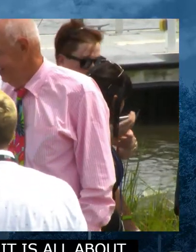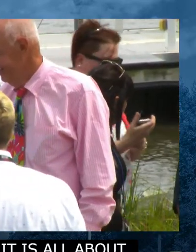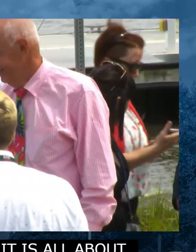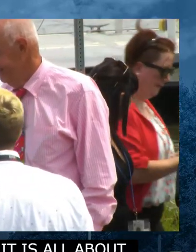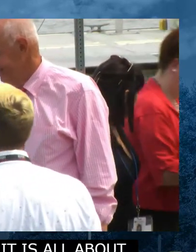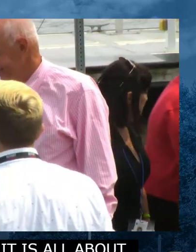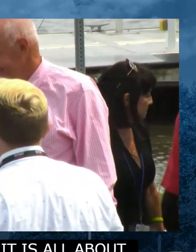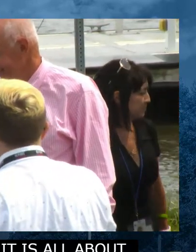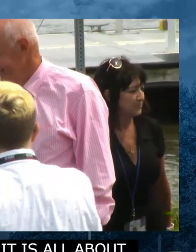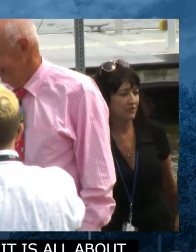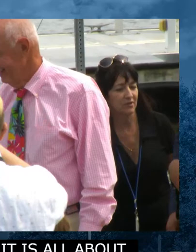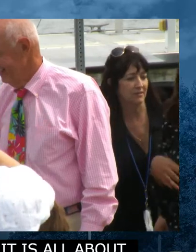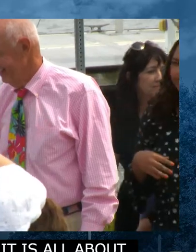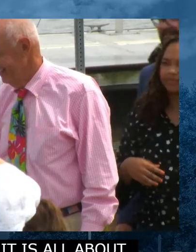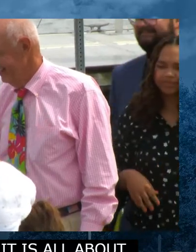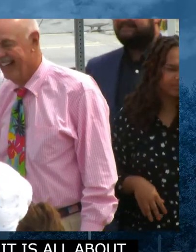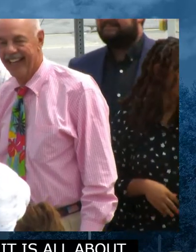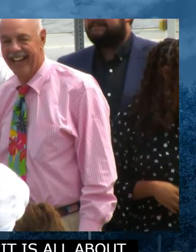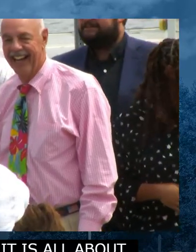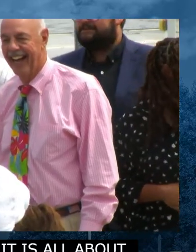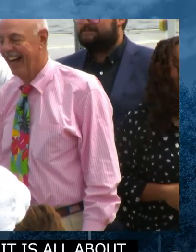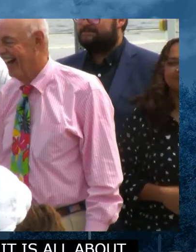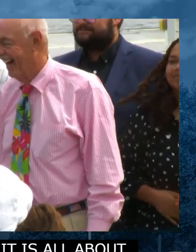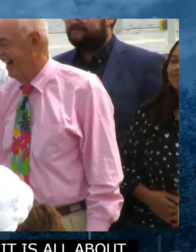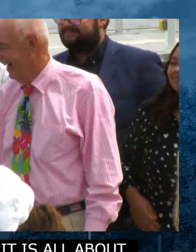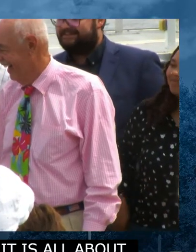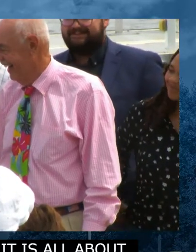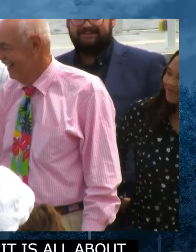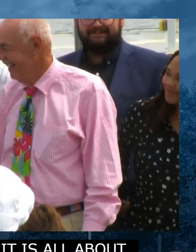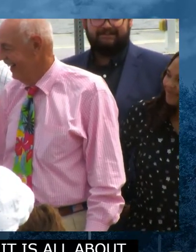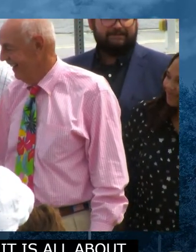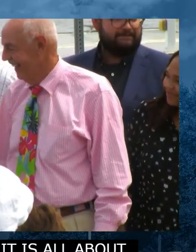all about.